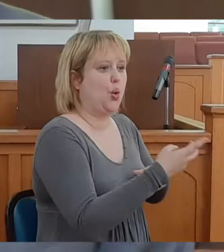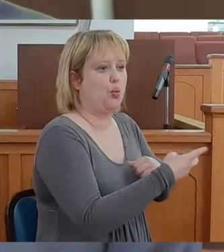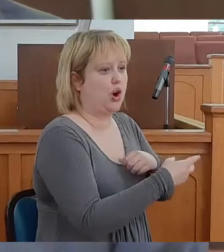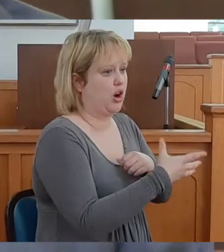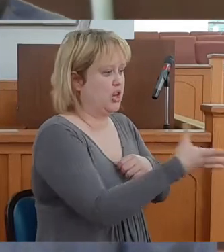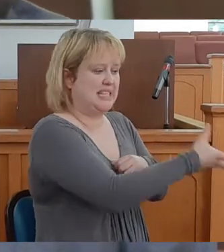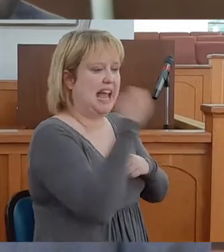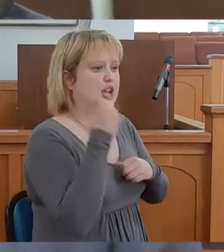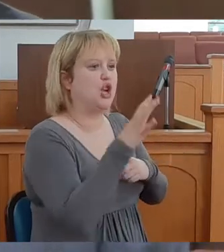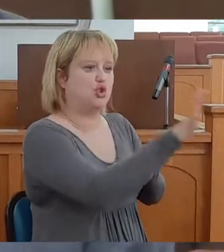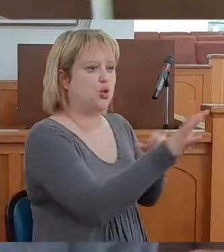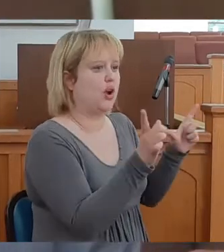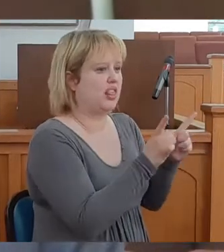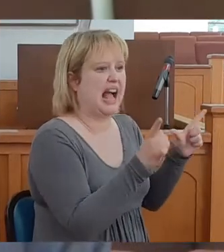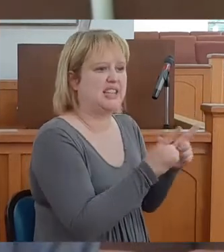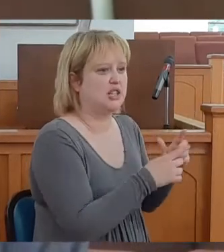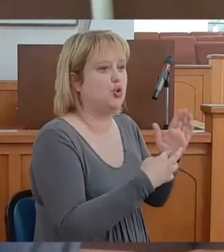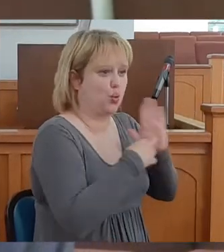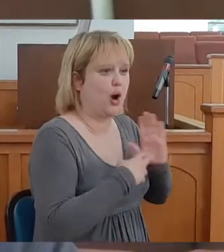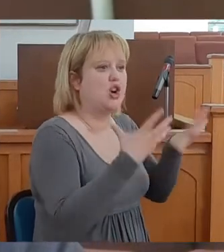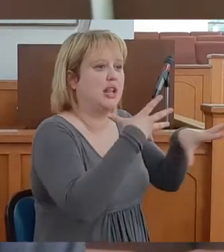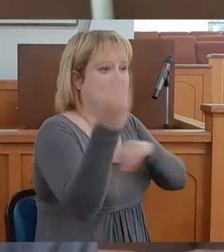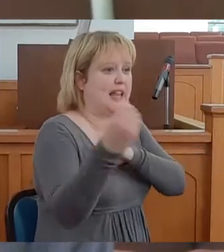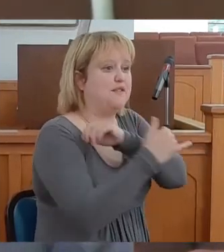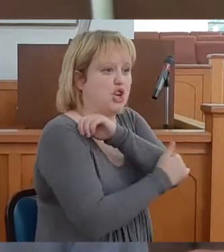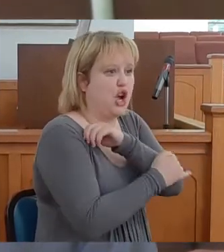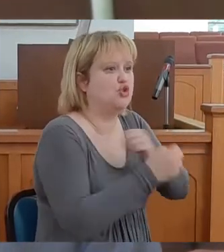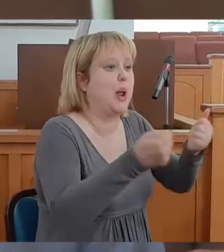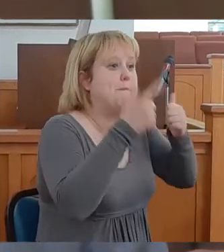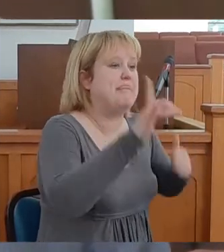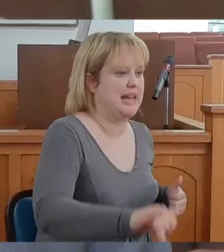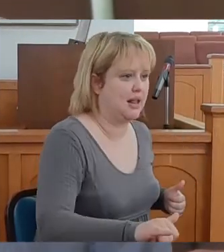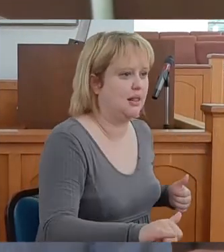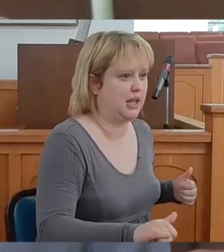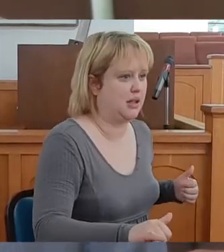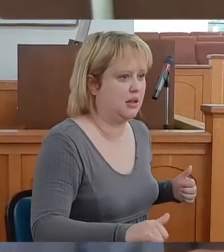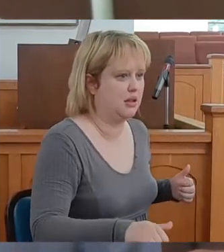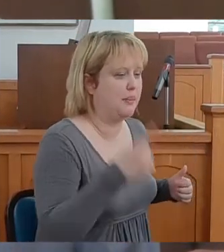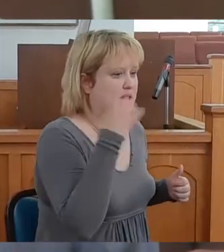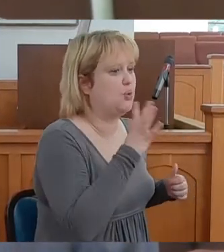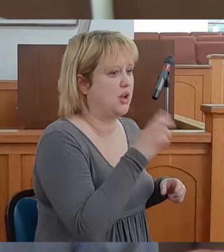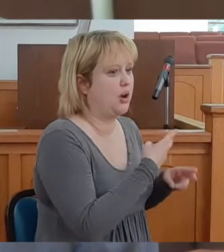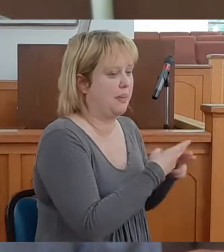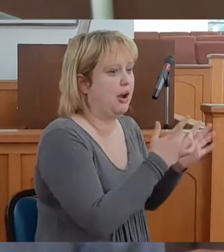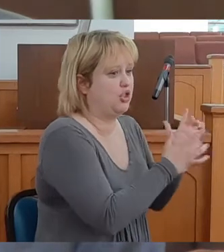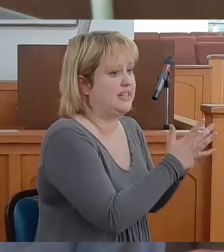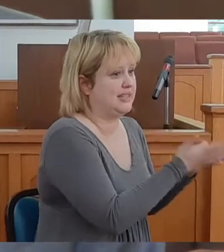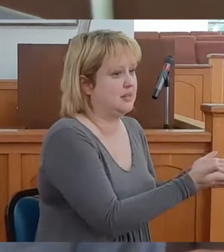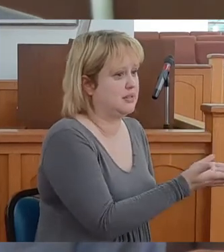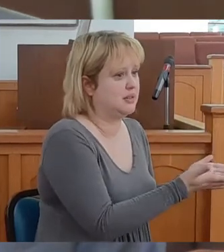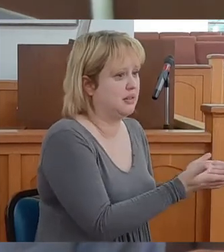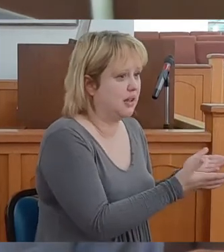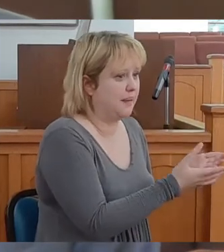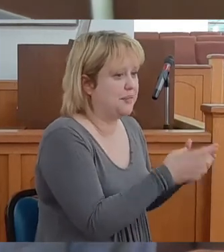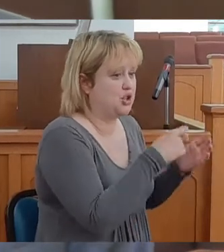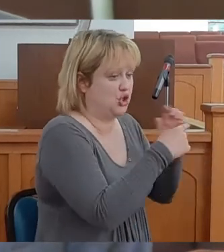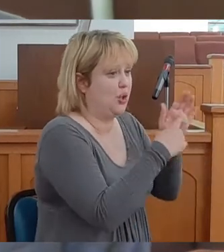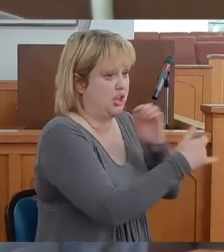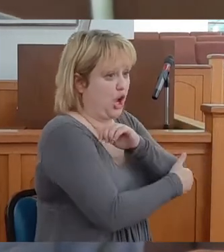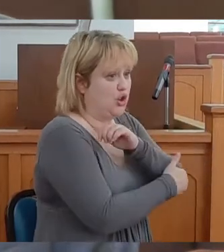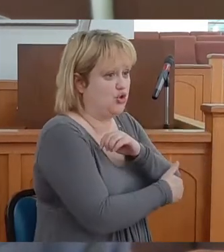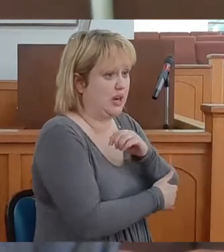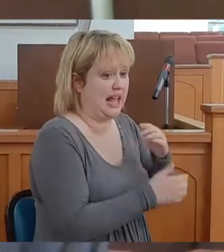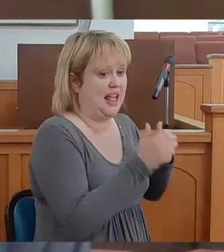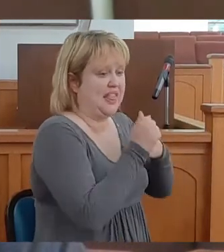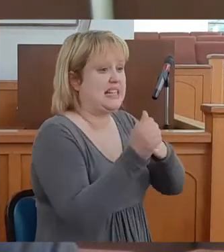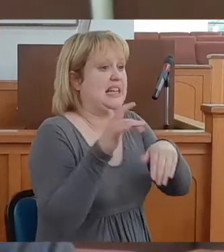visa. You're required to leave the country immediately. Immediately, they escorted us to the airport,